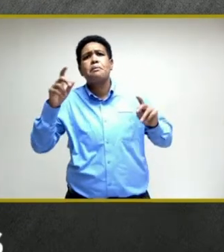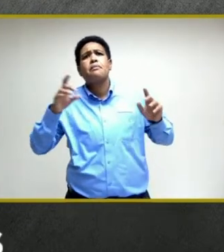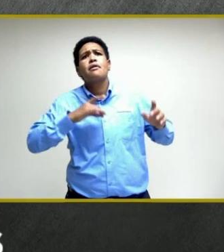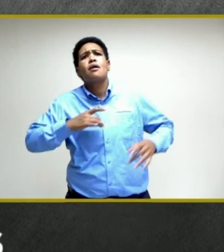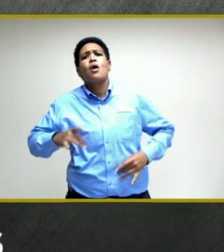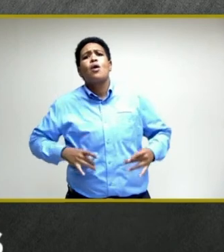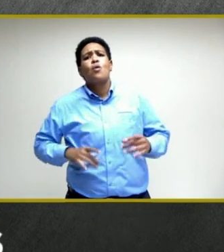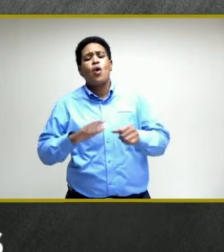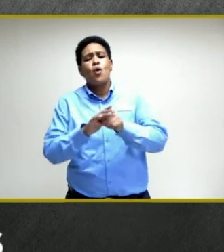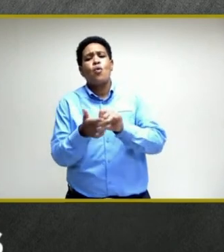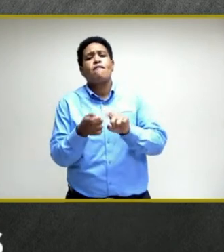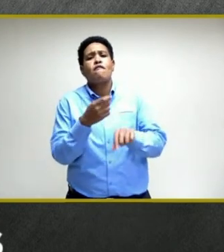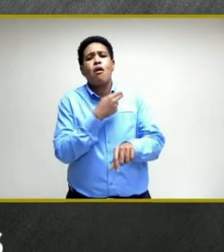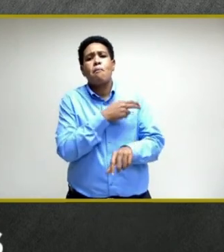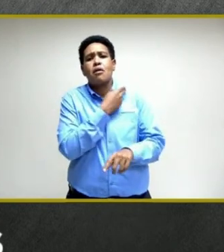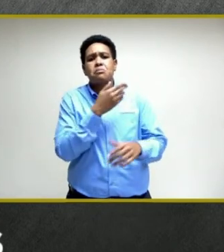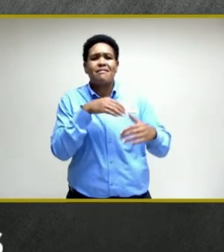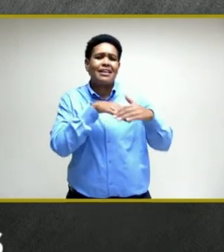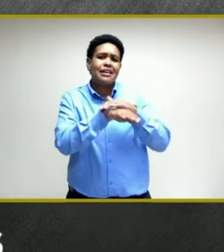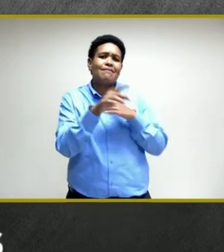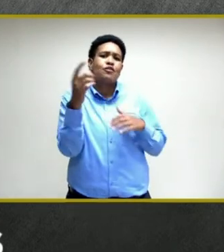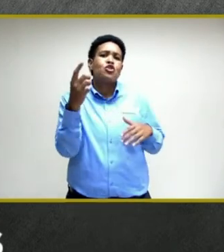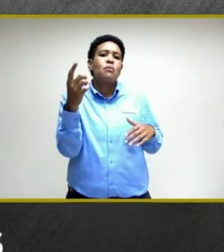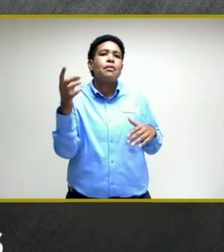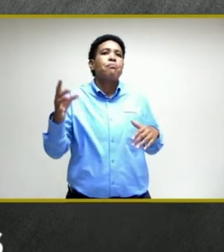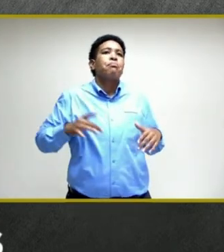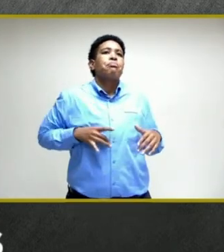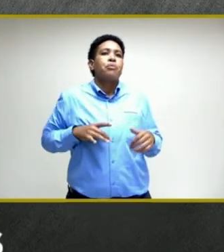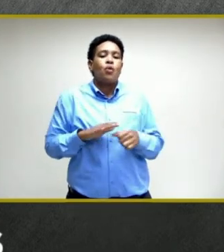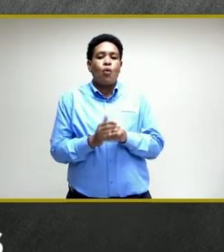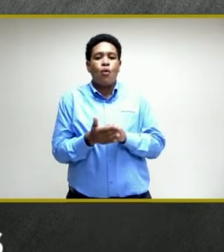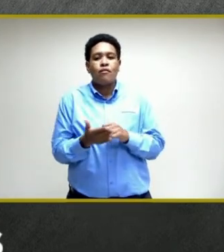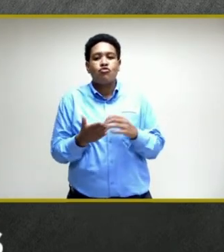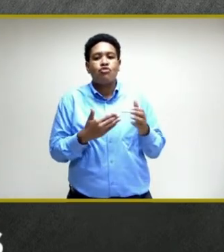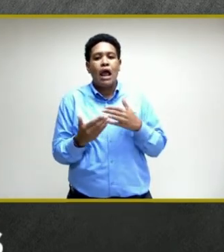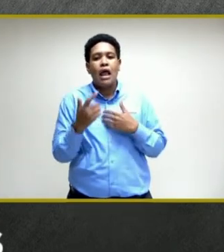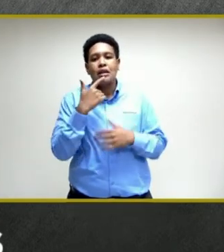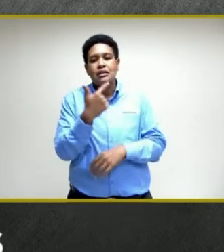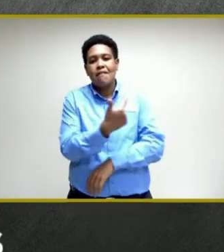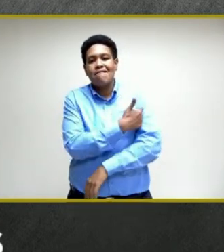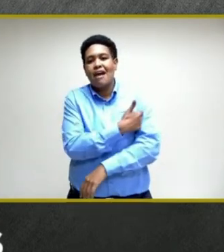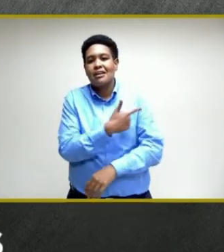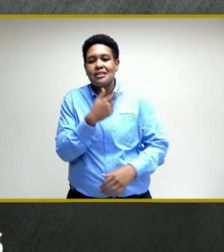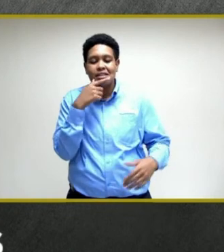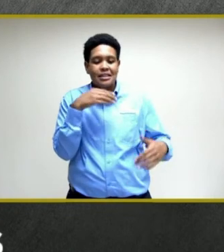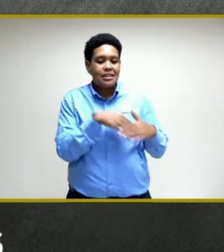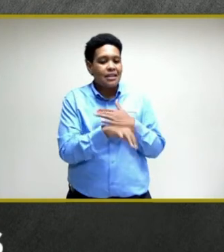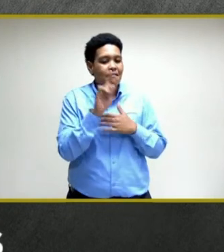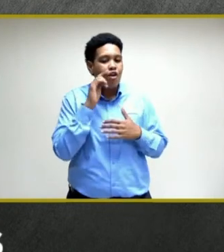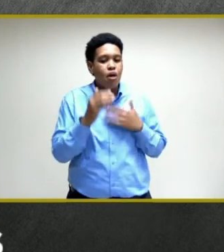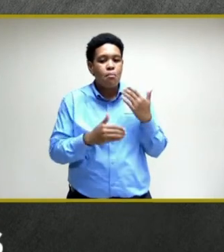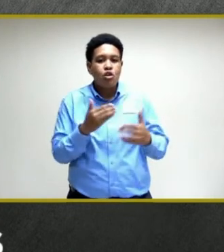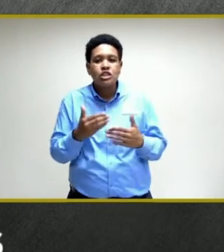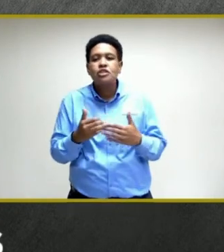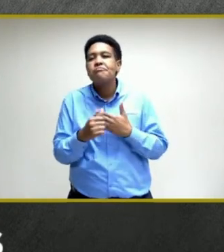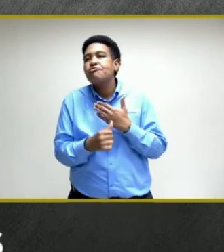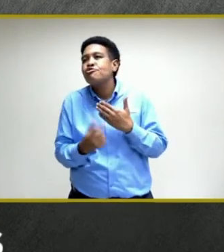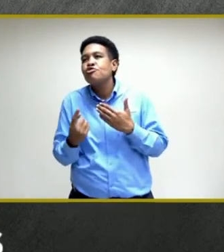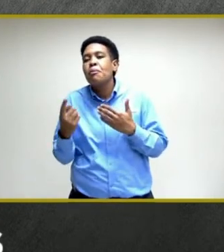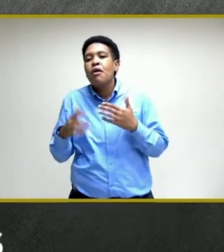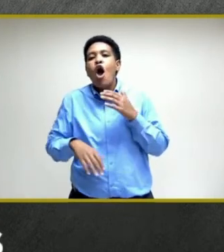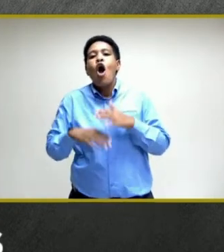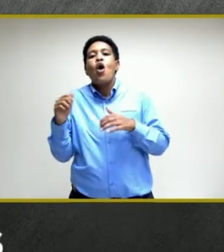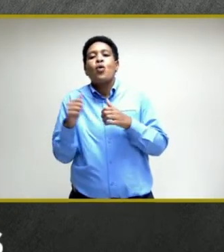-19 from hospitals after going in for something else, regardless of vaccination status. They're going for a procedure to come up with COVID-19.